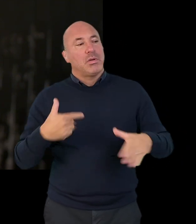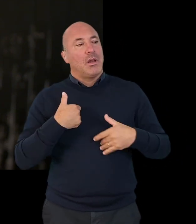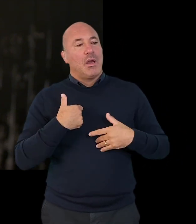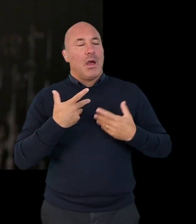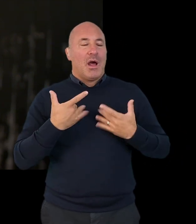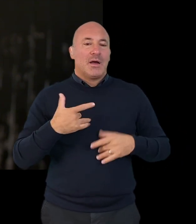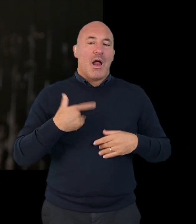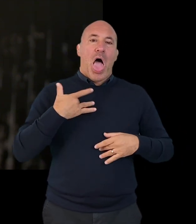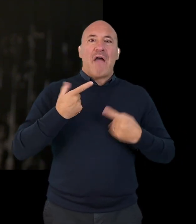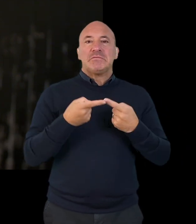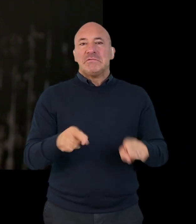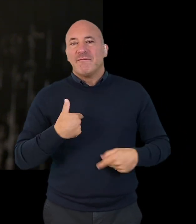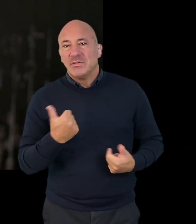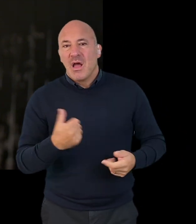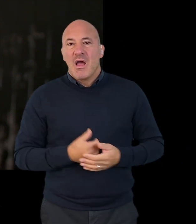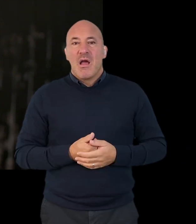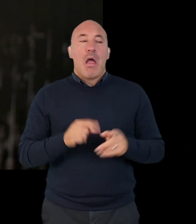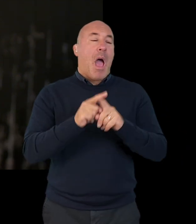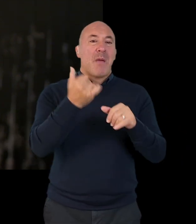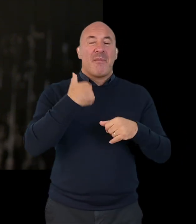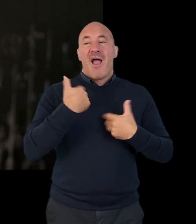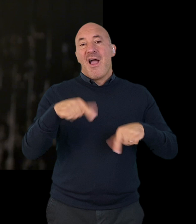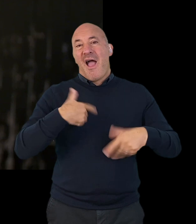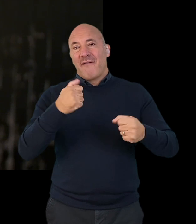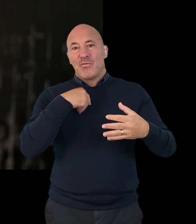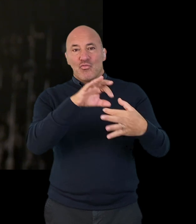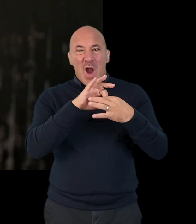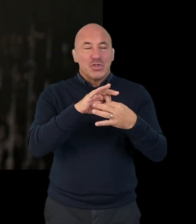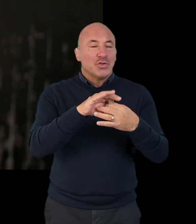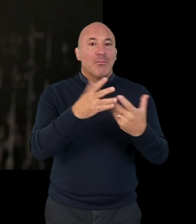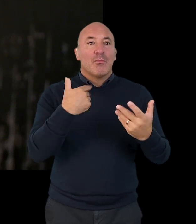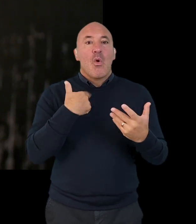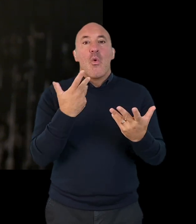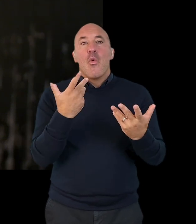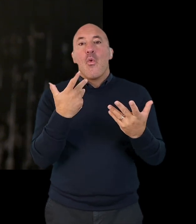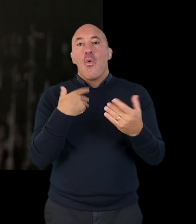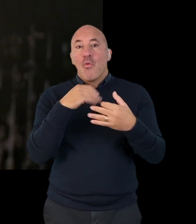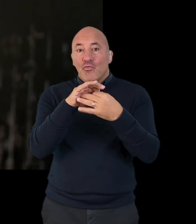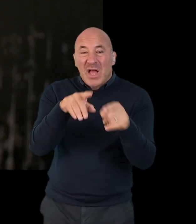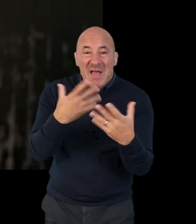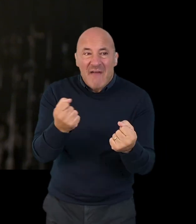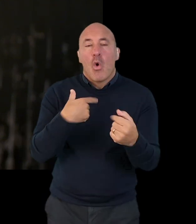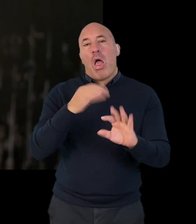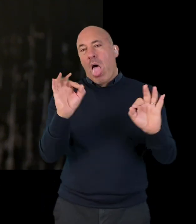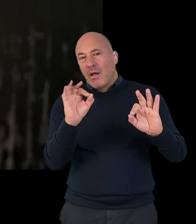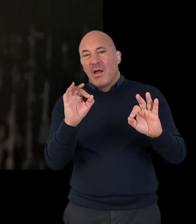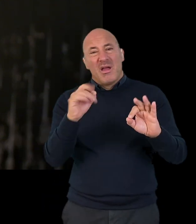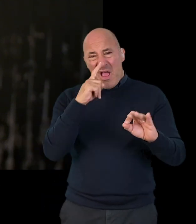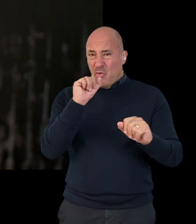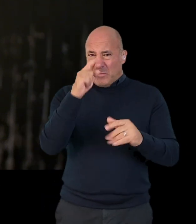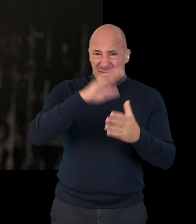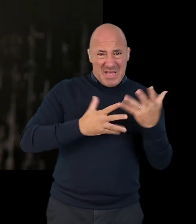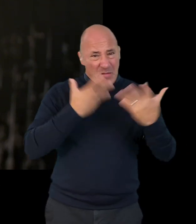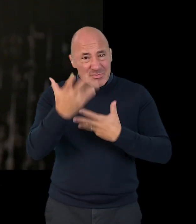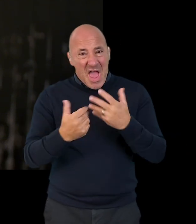been living differently now more openly in the UK, if you had any relationship or if you have any relationship you can discuss